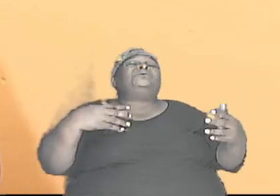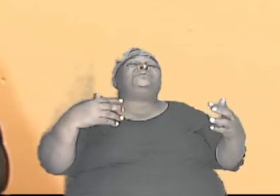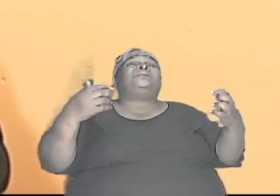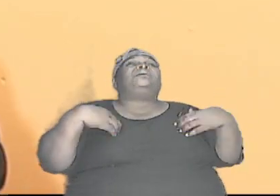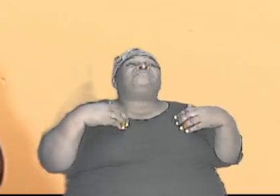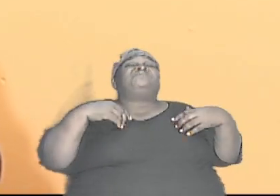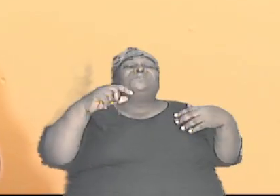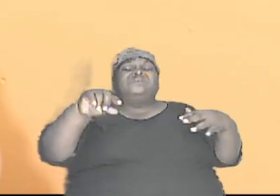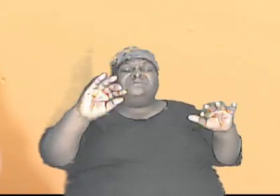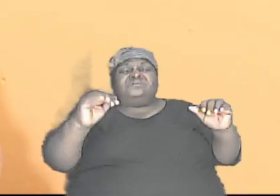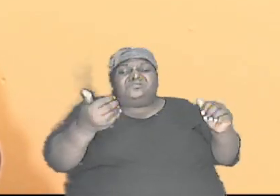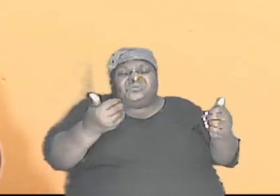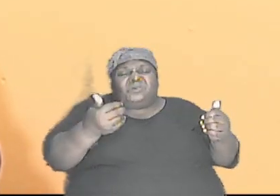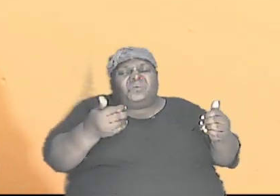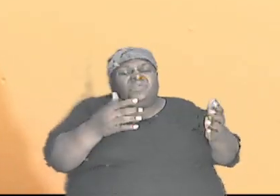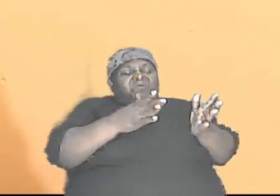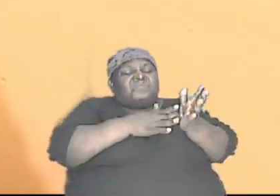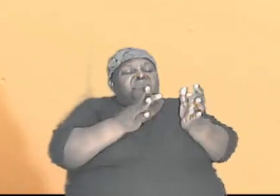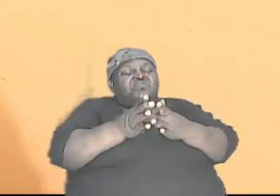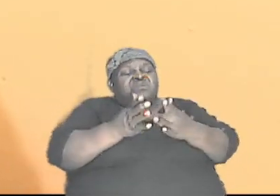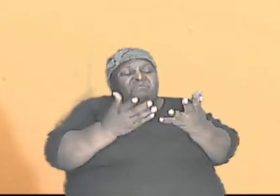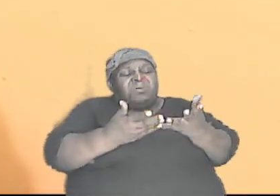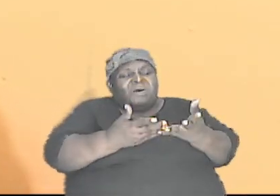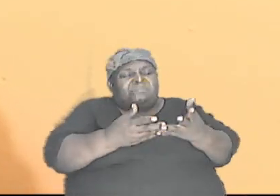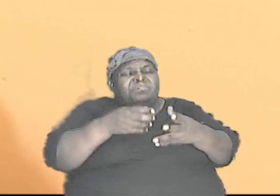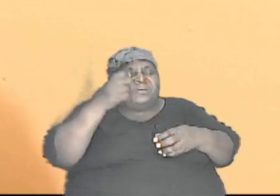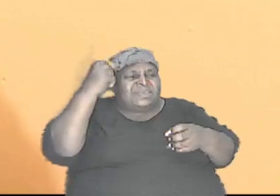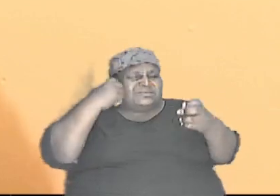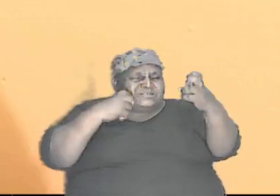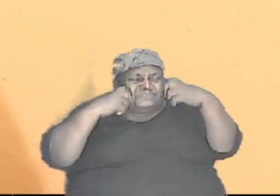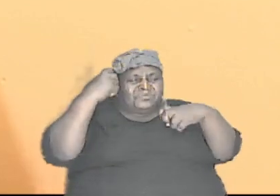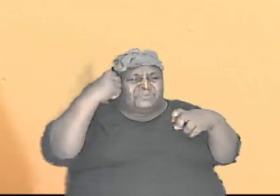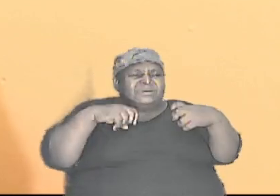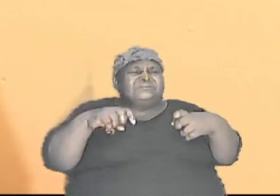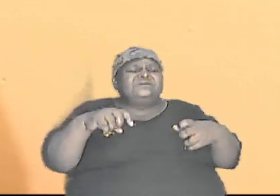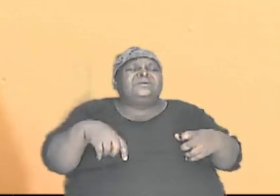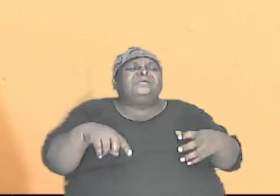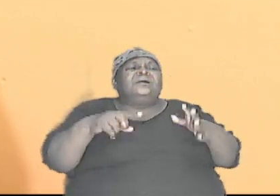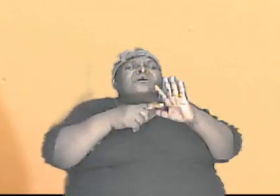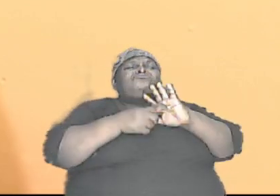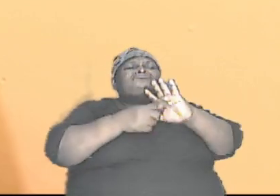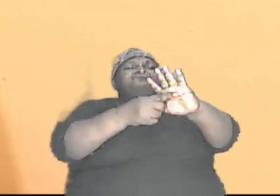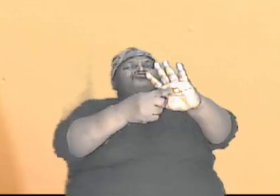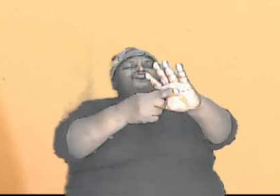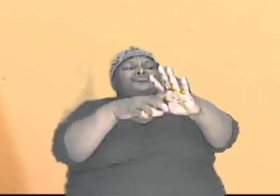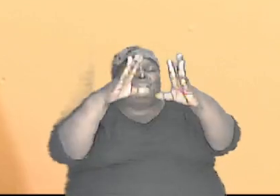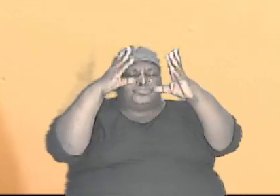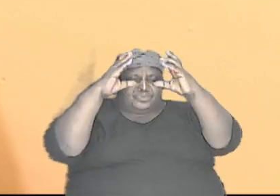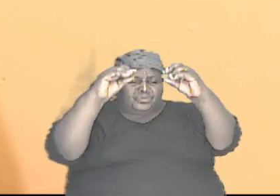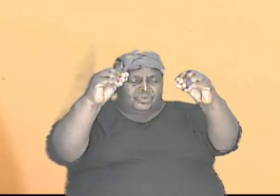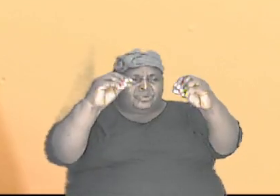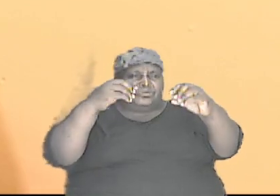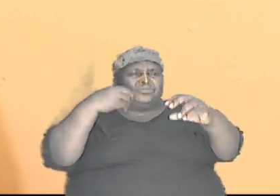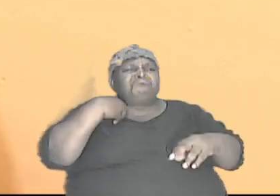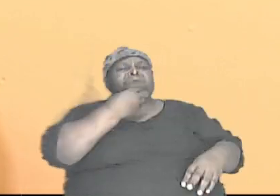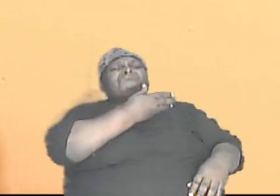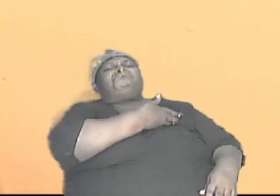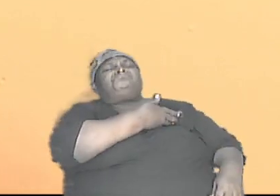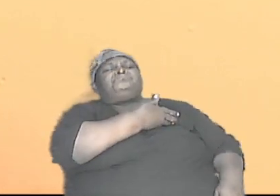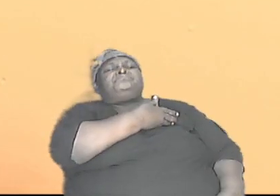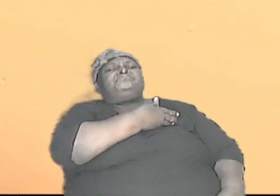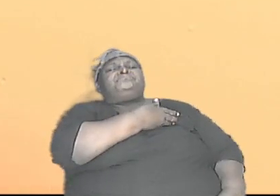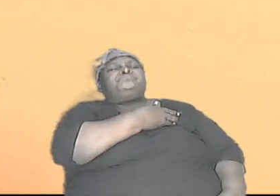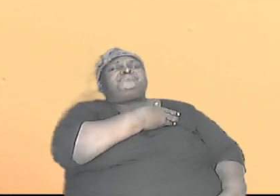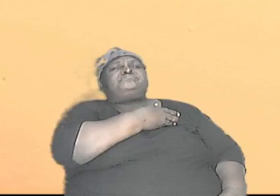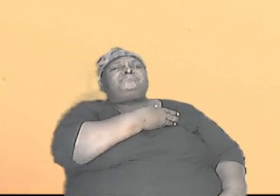how the Bible outlines it expresses it and presents it to us and I want us just to get